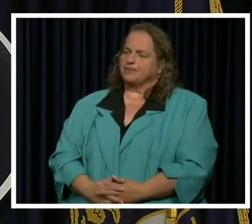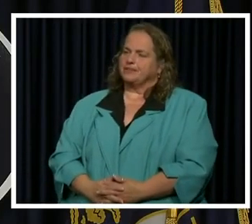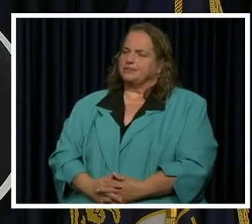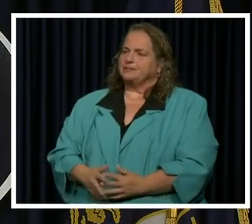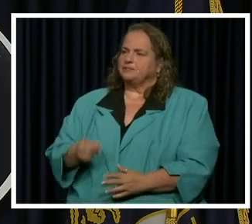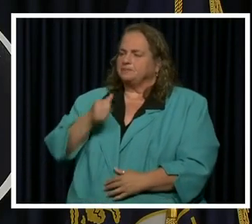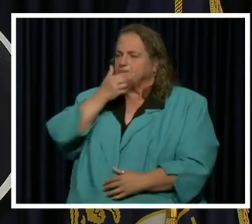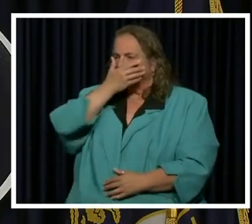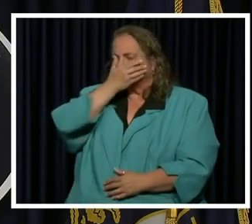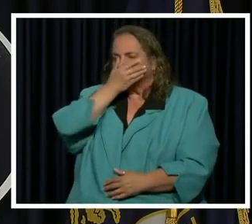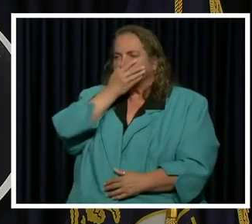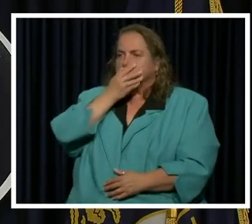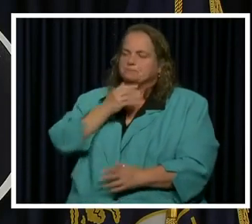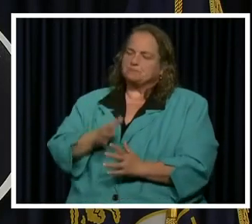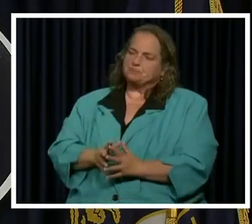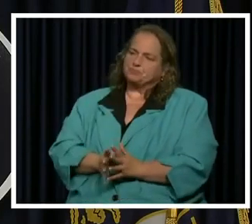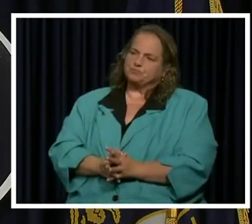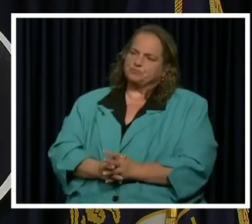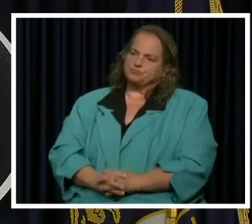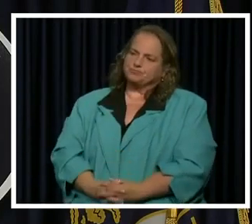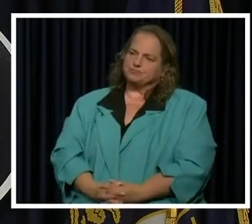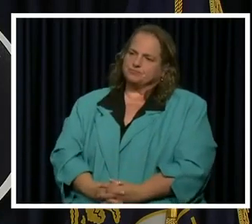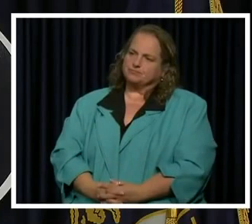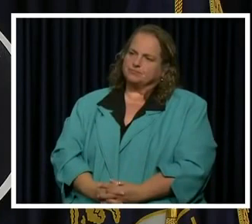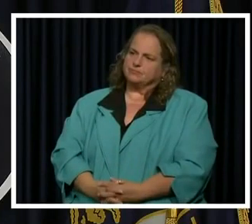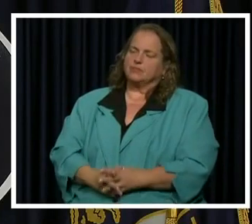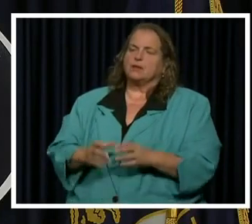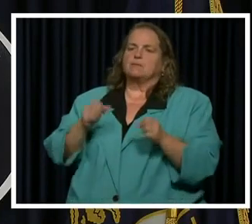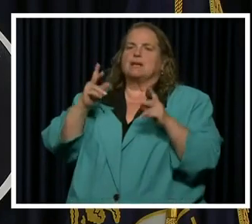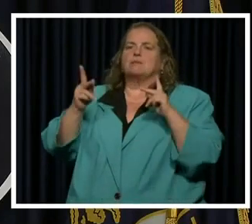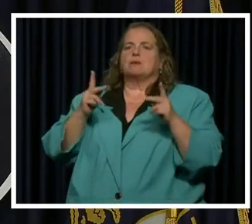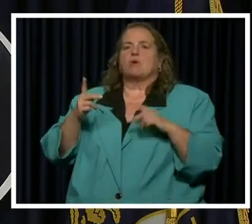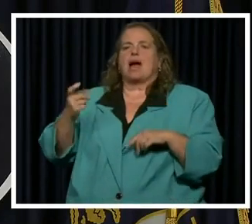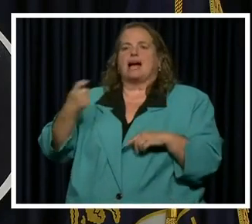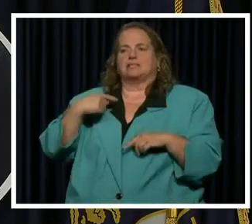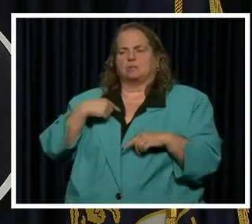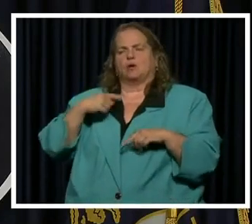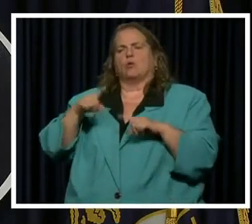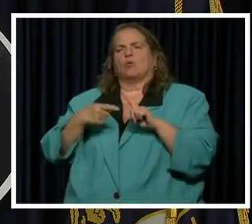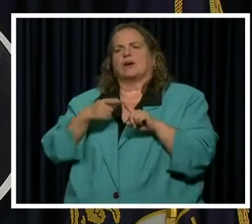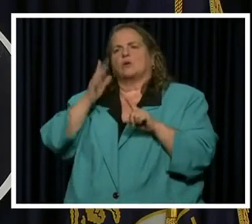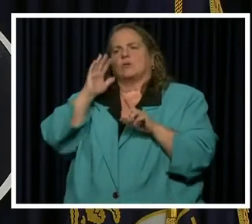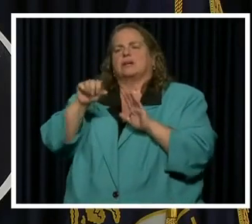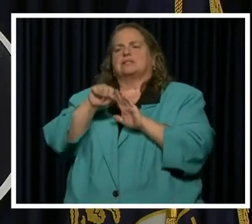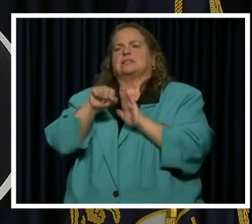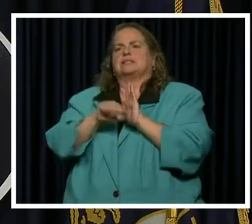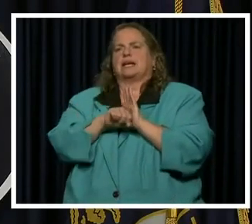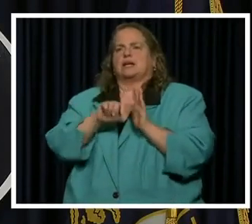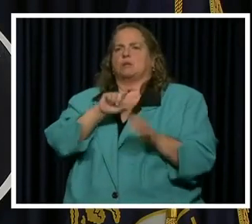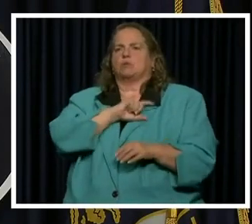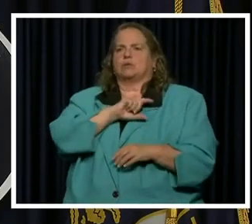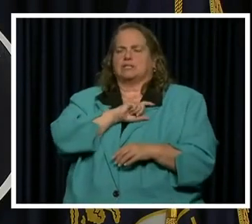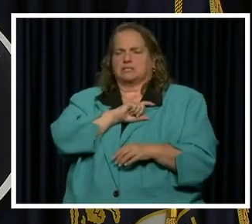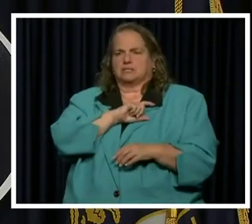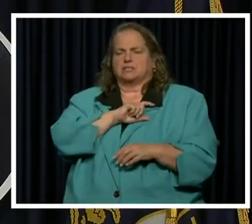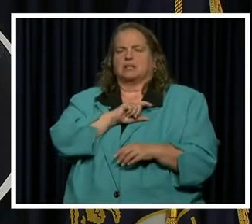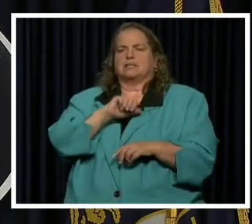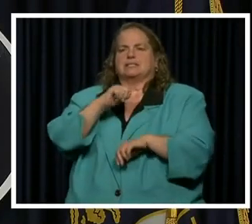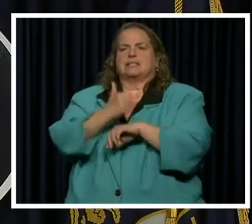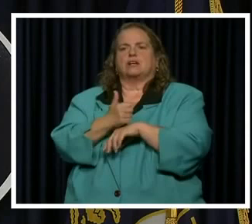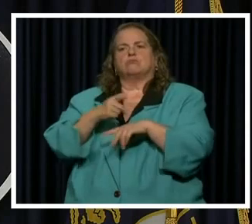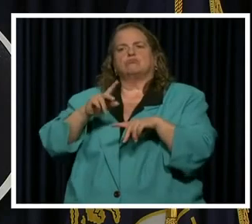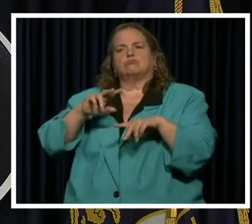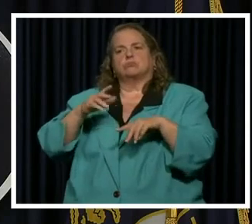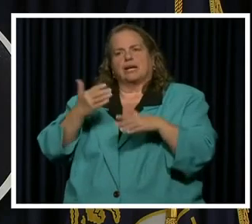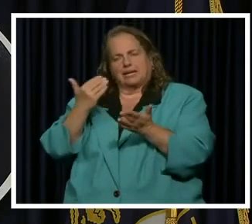people ask me when will the state police resume giving the driving tests? We don't have a set date